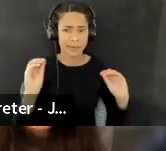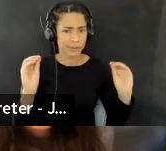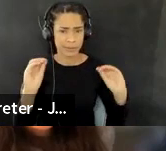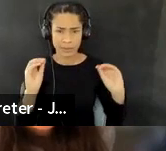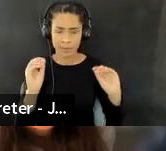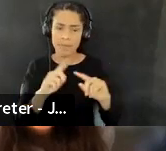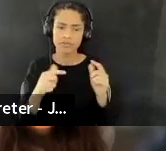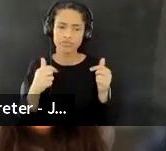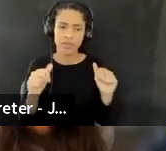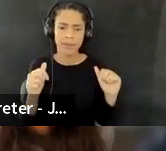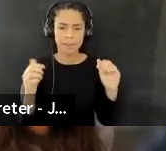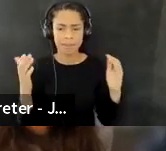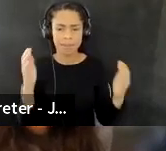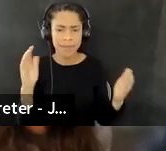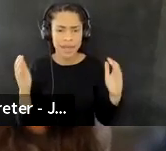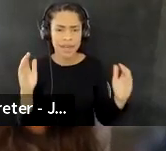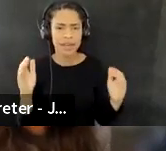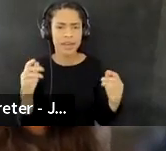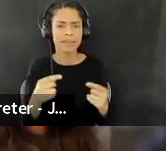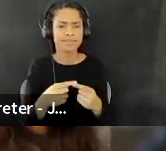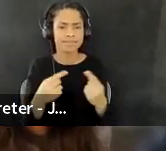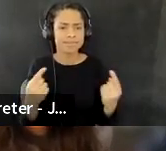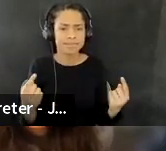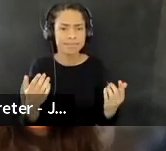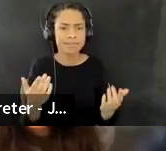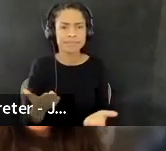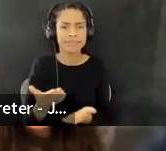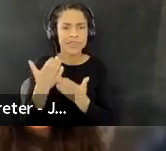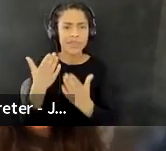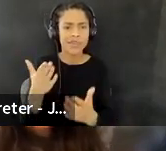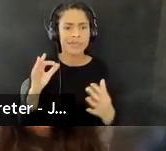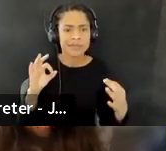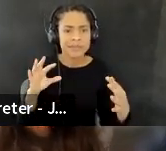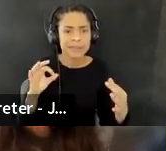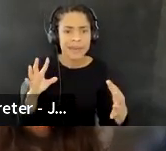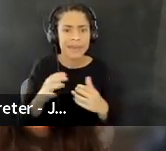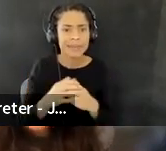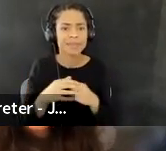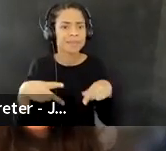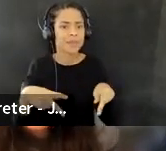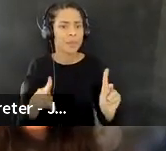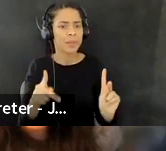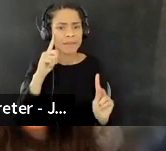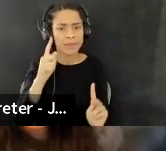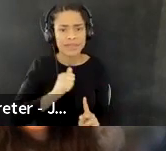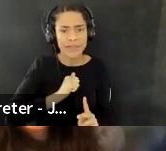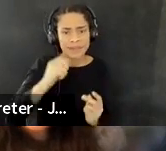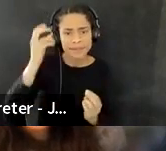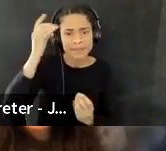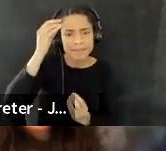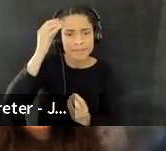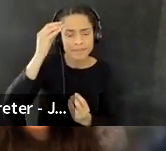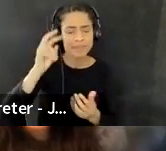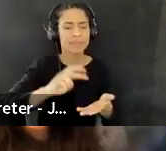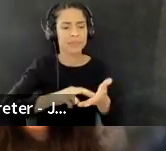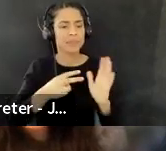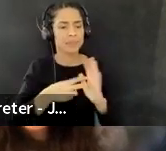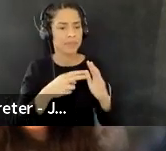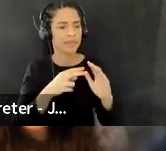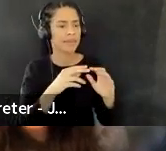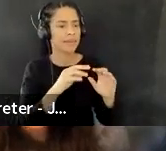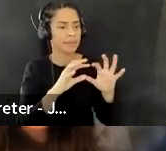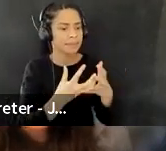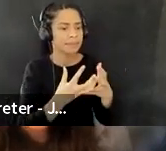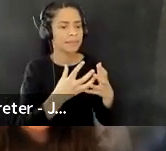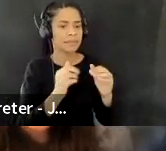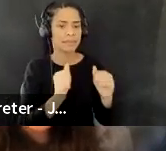offering feedback and, um, a space for self-reflection so that individuals and institutions have the opportunity to learn and grow in a